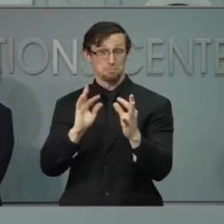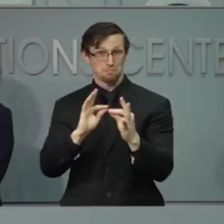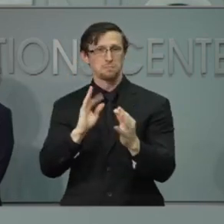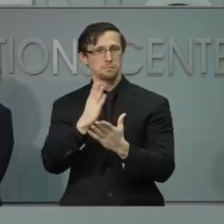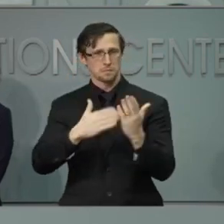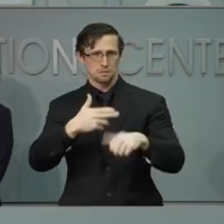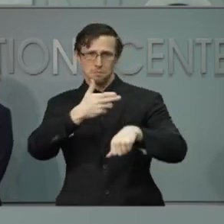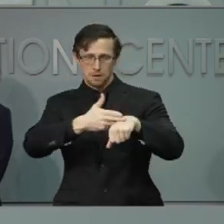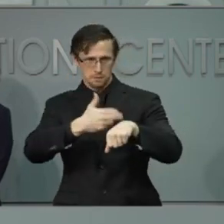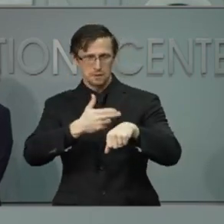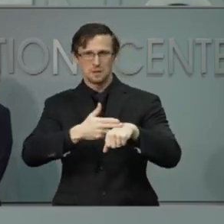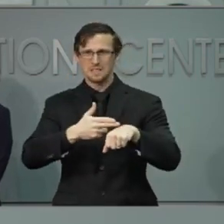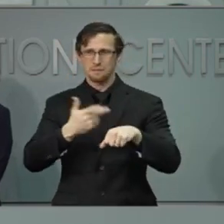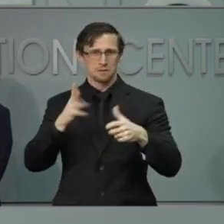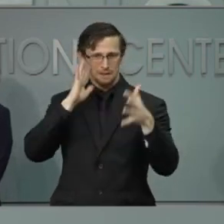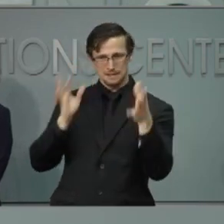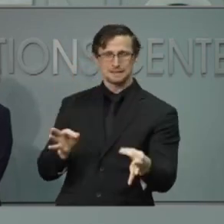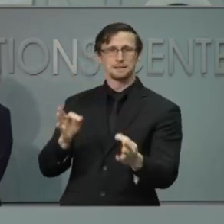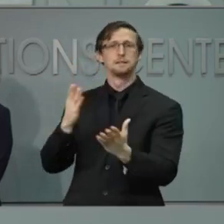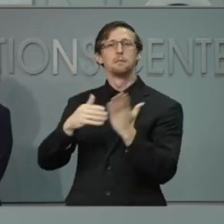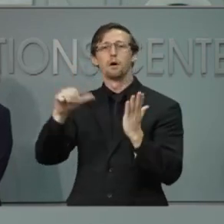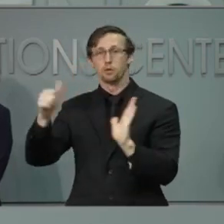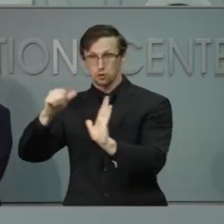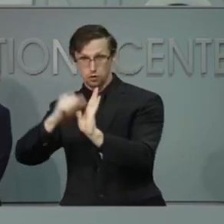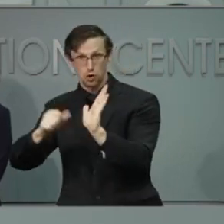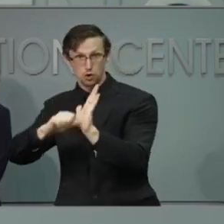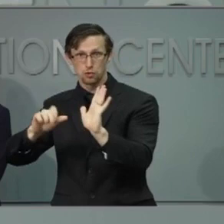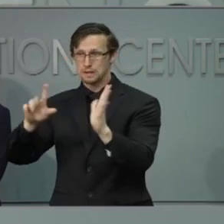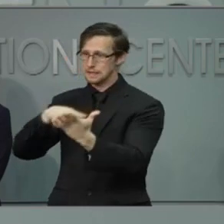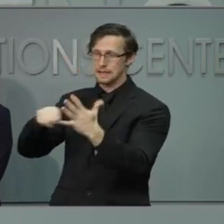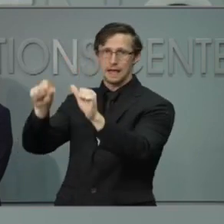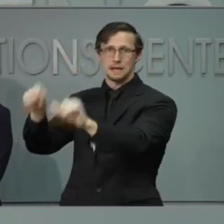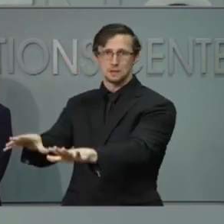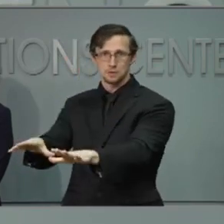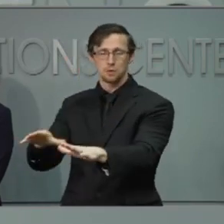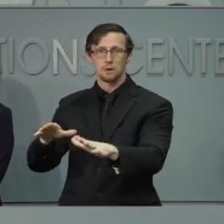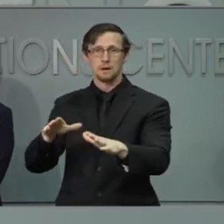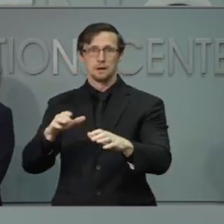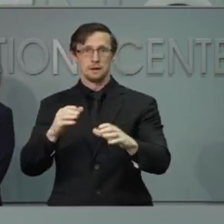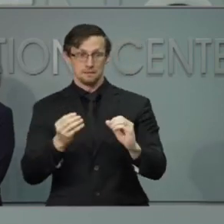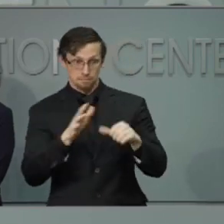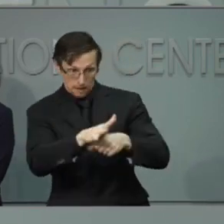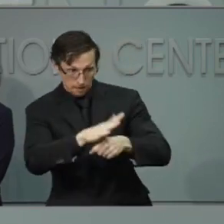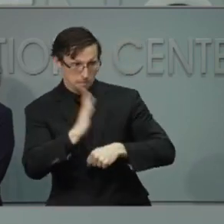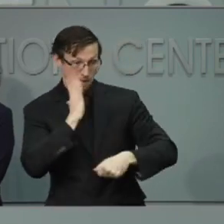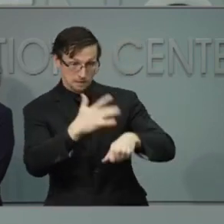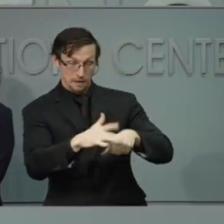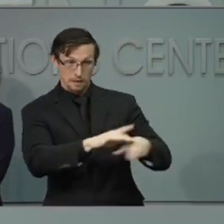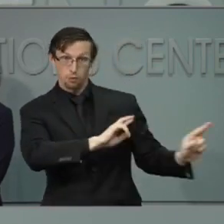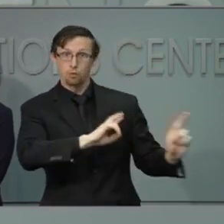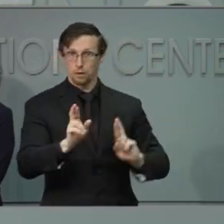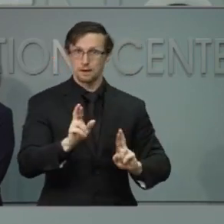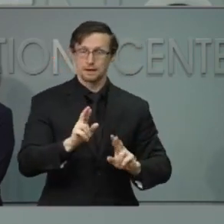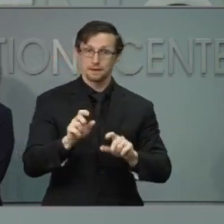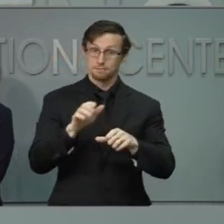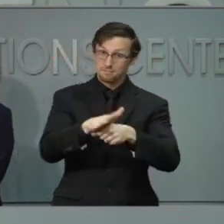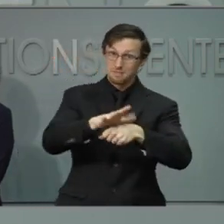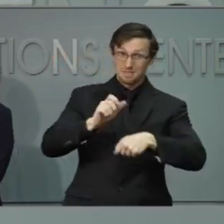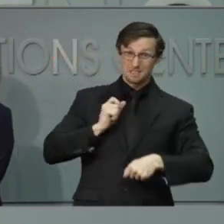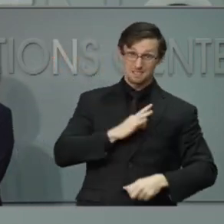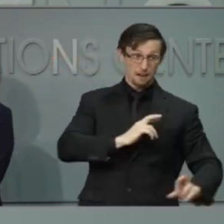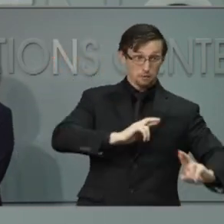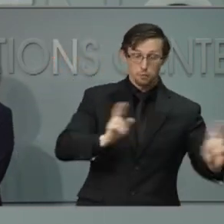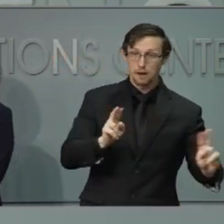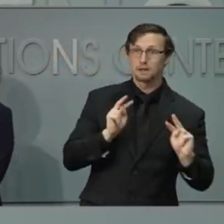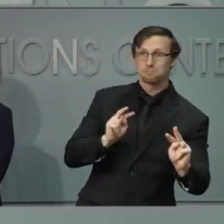their elective procedures and surgeries in order to make sure they have both the beds and the staff to be able to